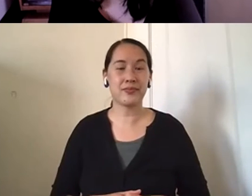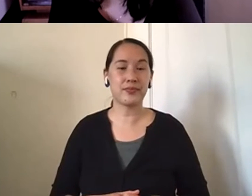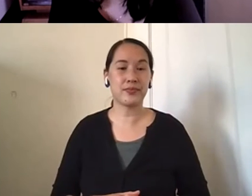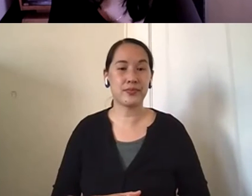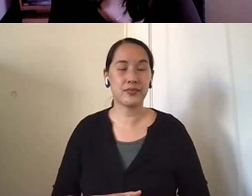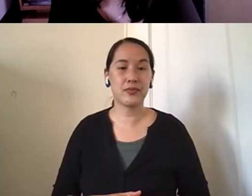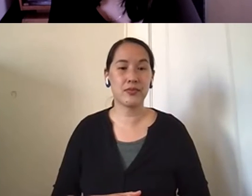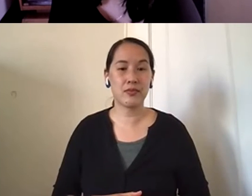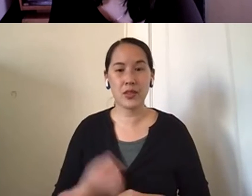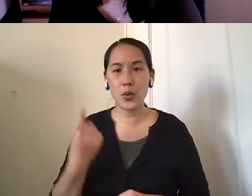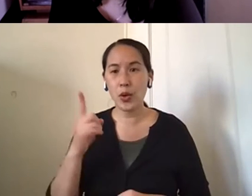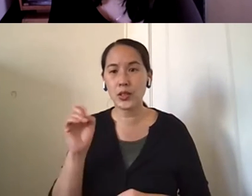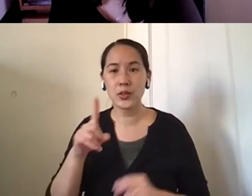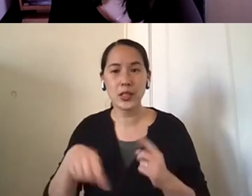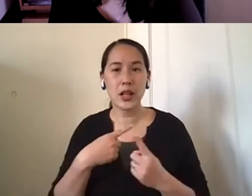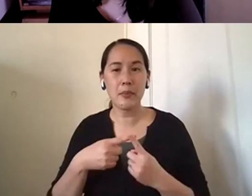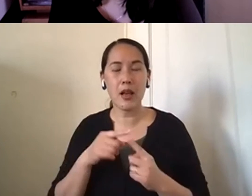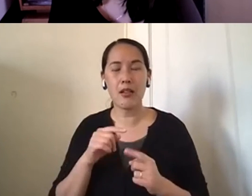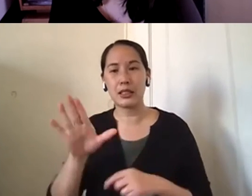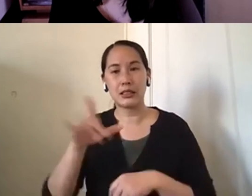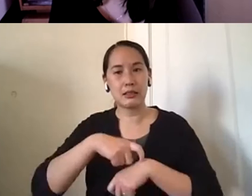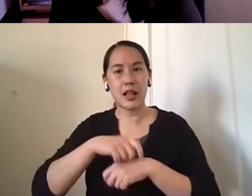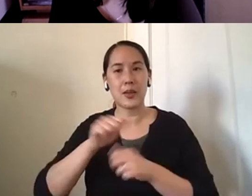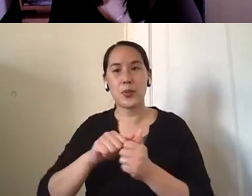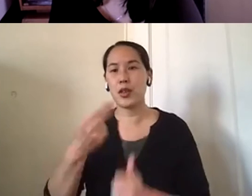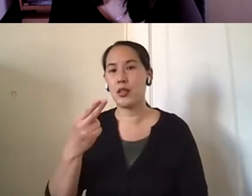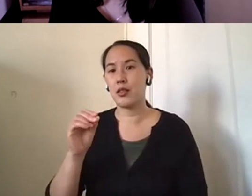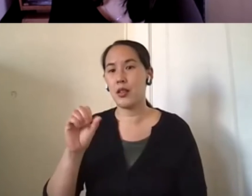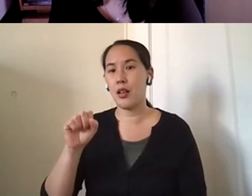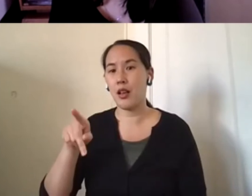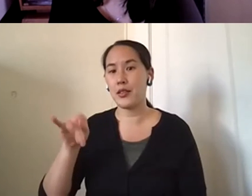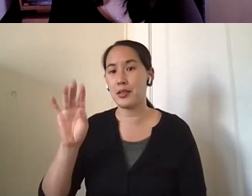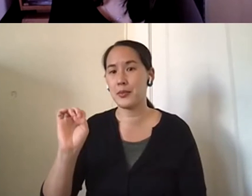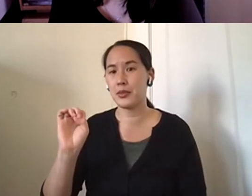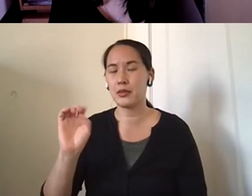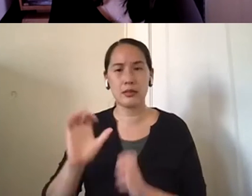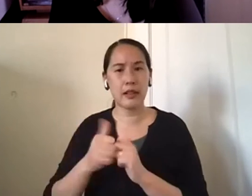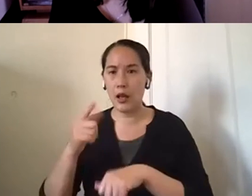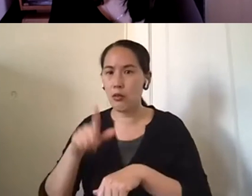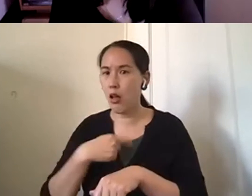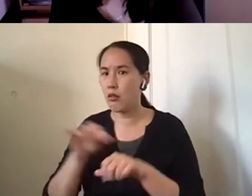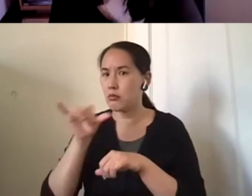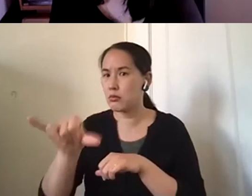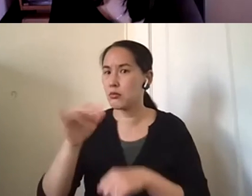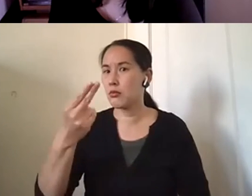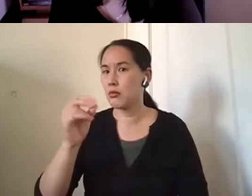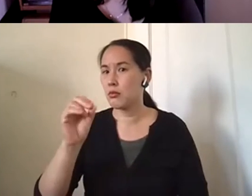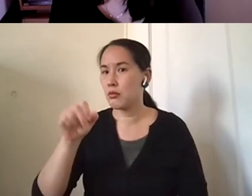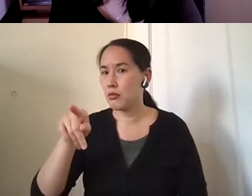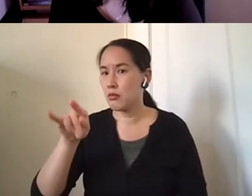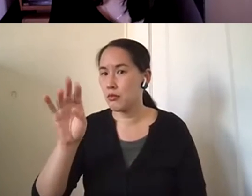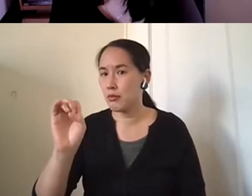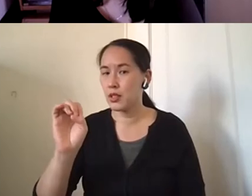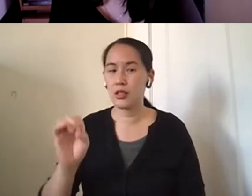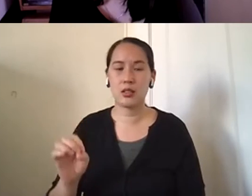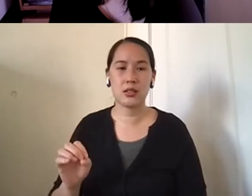a question about, um, his time with hospice and did he, how long was he in hospice? Did he ever, we all have